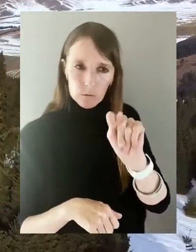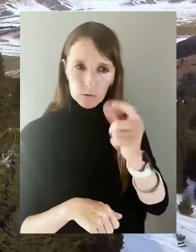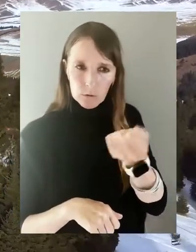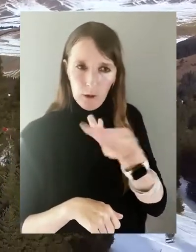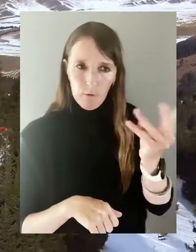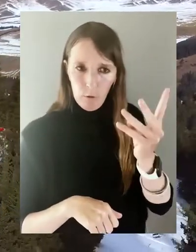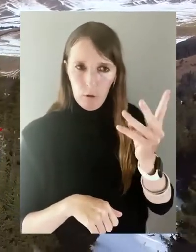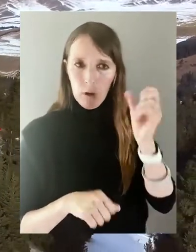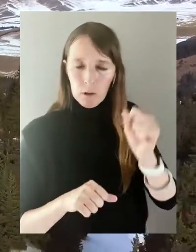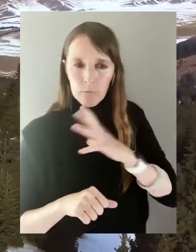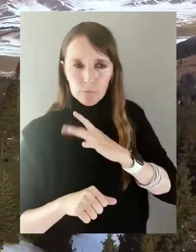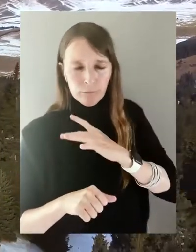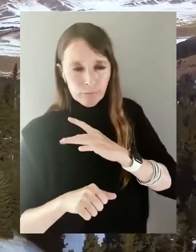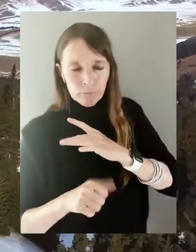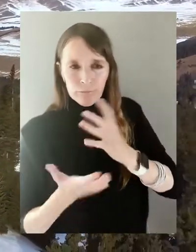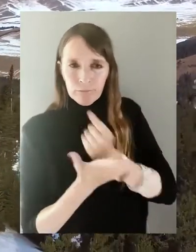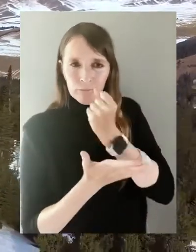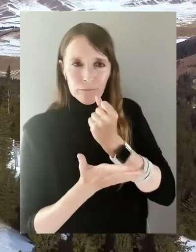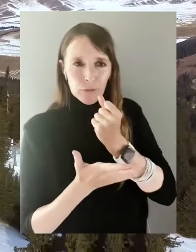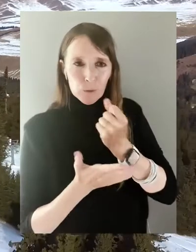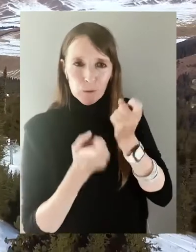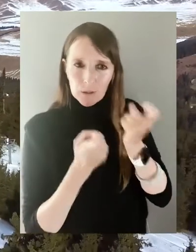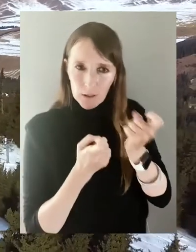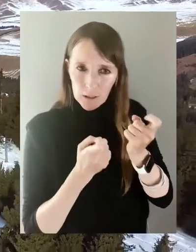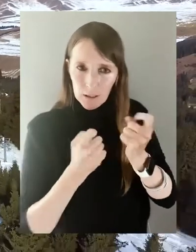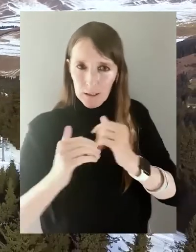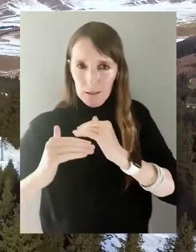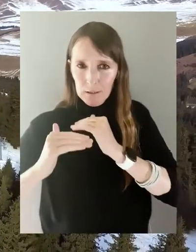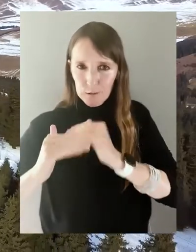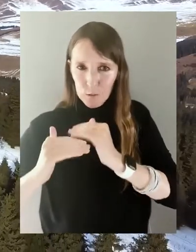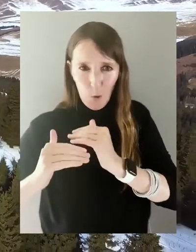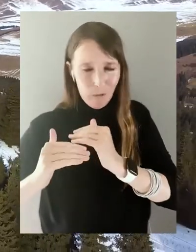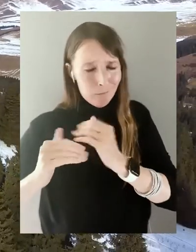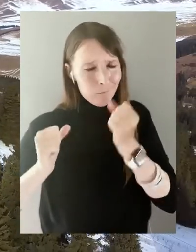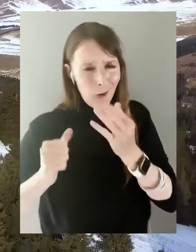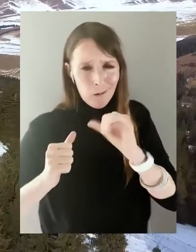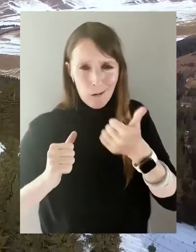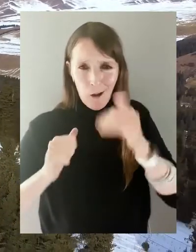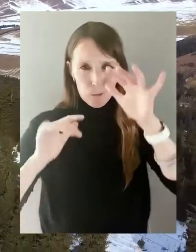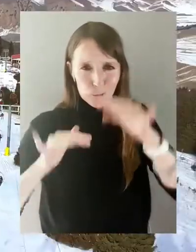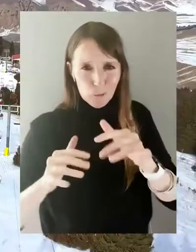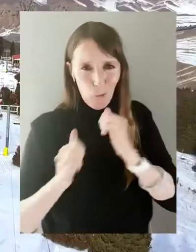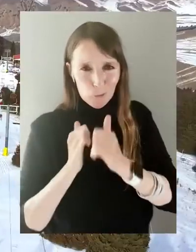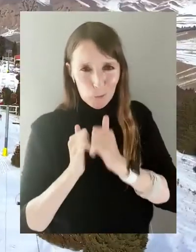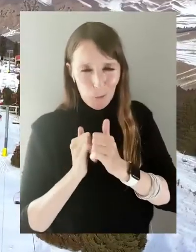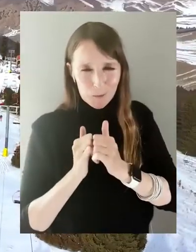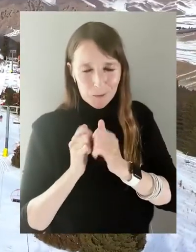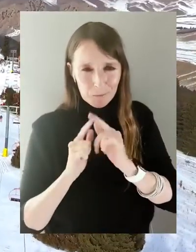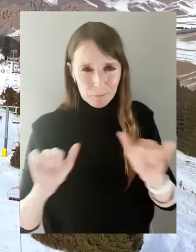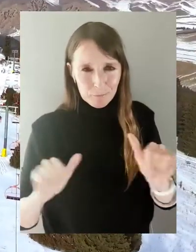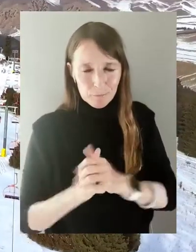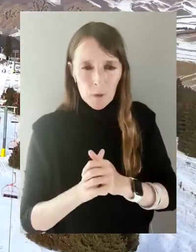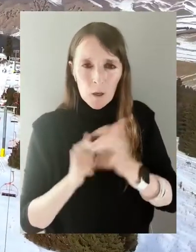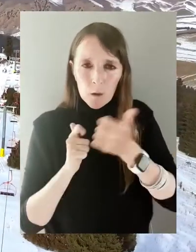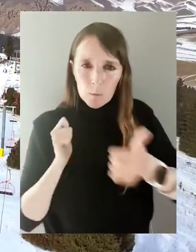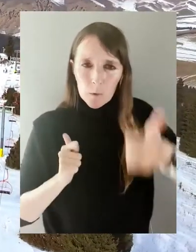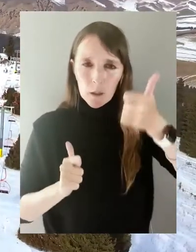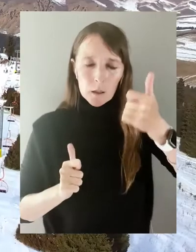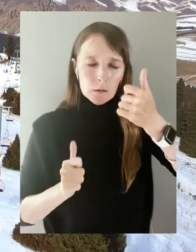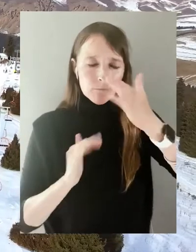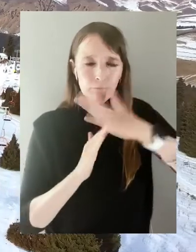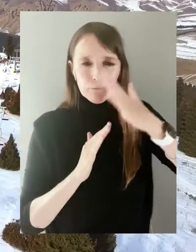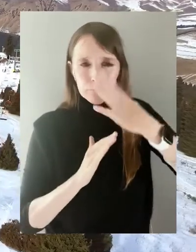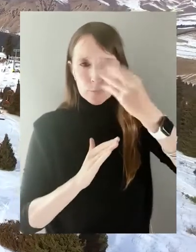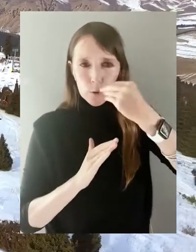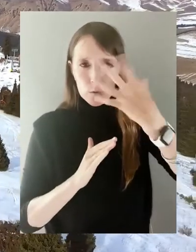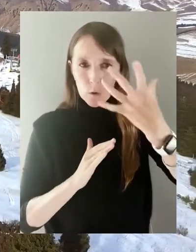Kyrgyzstan which can provide excellent opportunities for skiing, skateboarding and lots of others. The largest and most